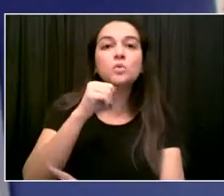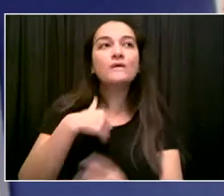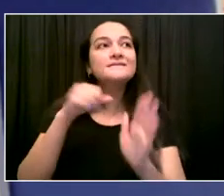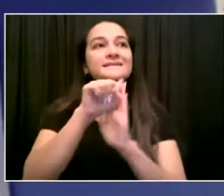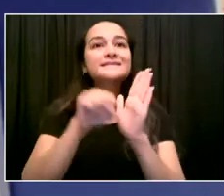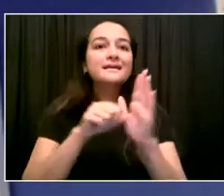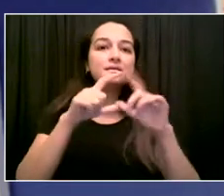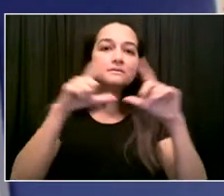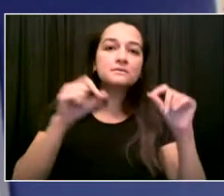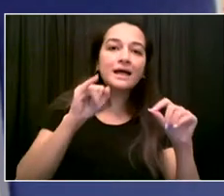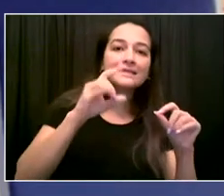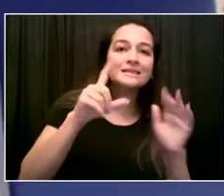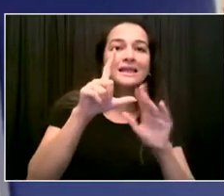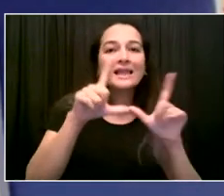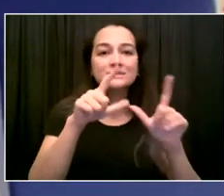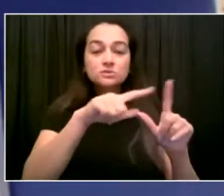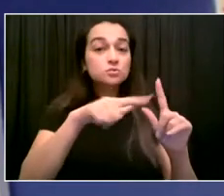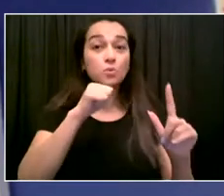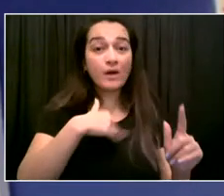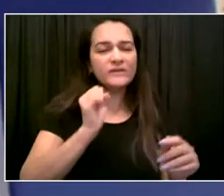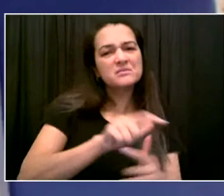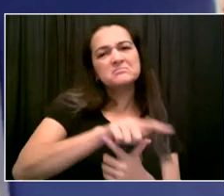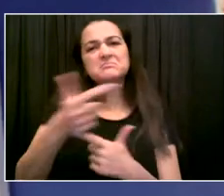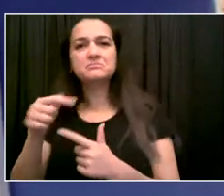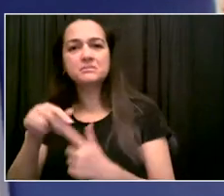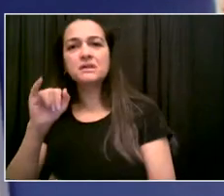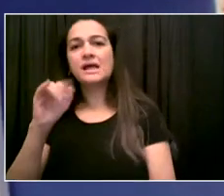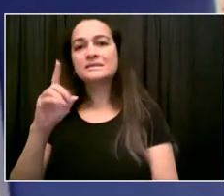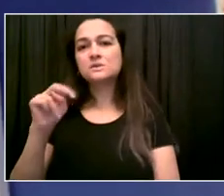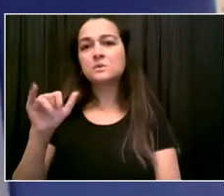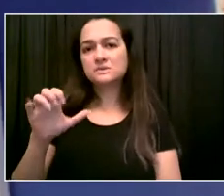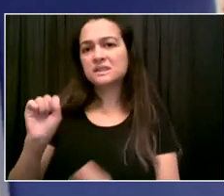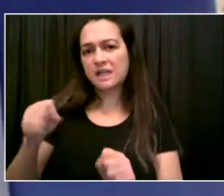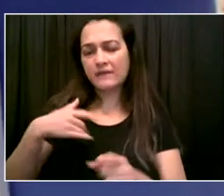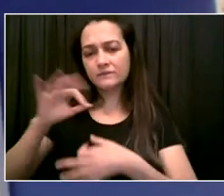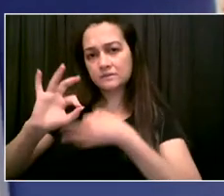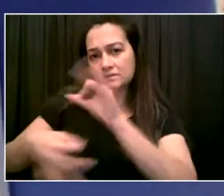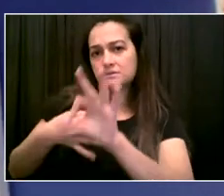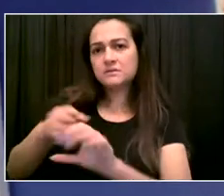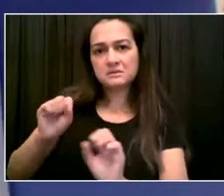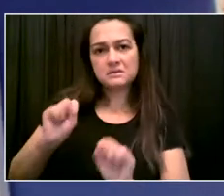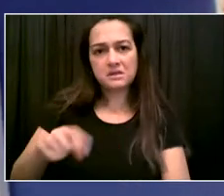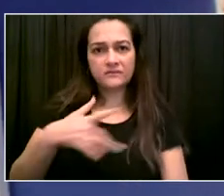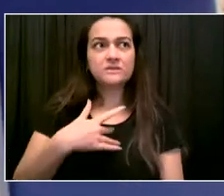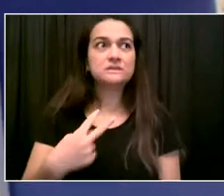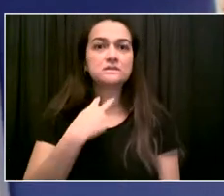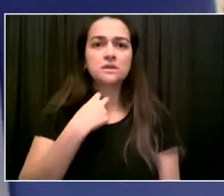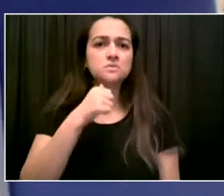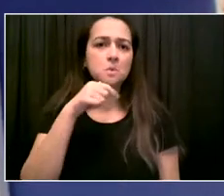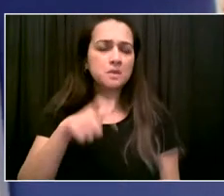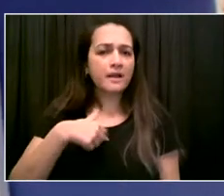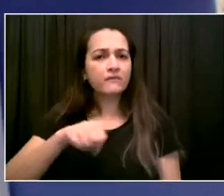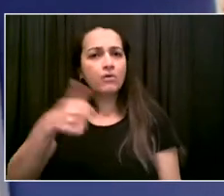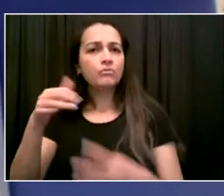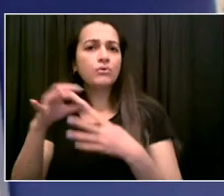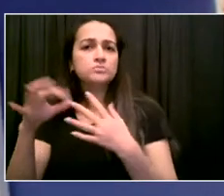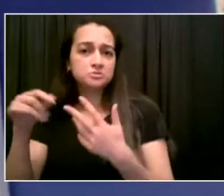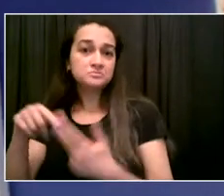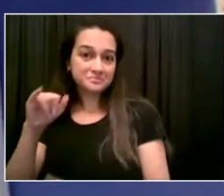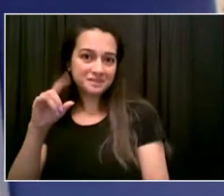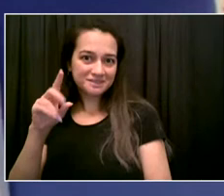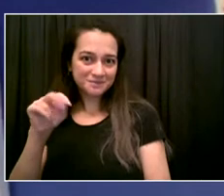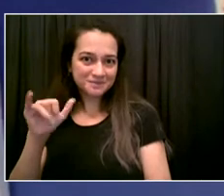for undocumented folks. It's for every single New Yorker. I have one. You know, while I spent years as an undocumented New Yorker, one of the things I wanted to make sure is that